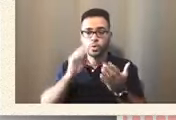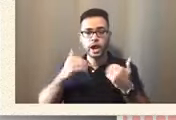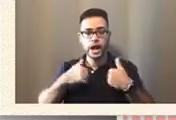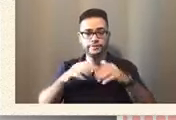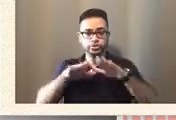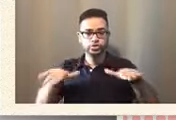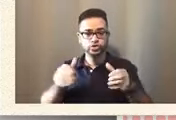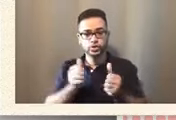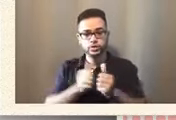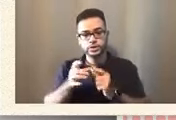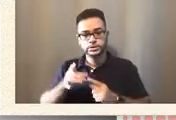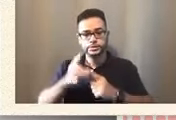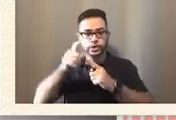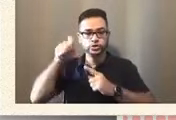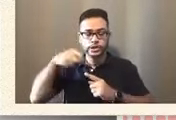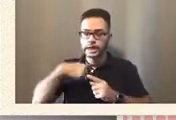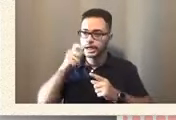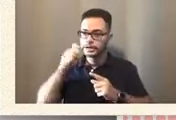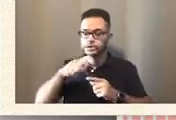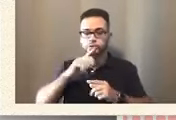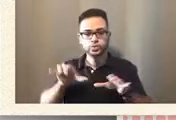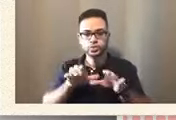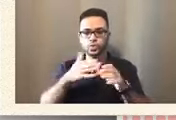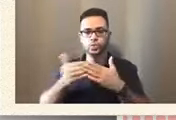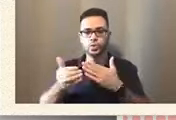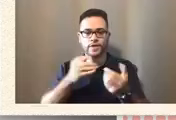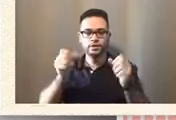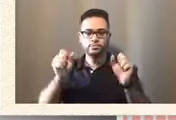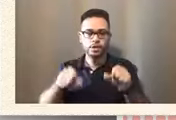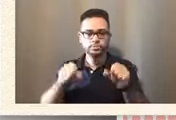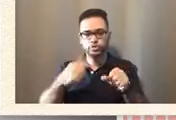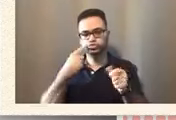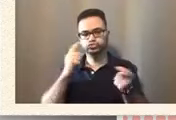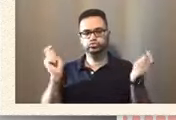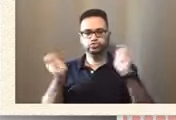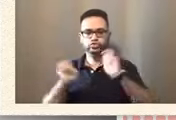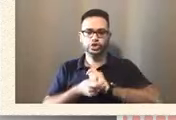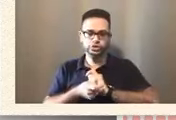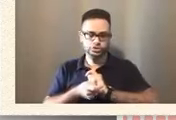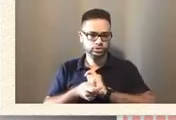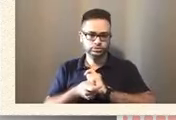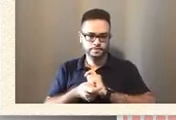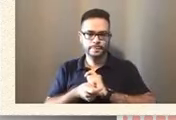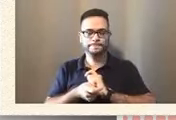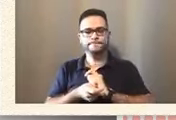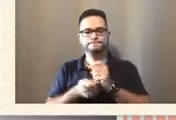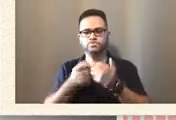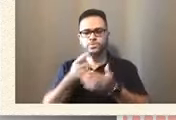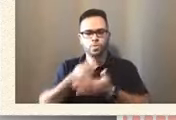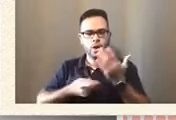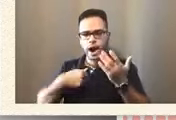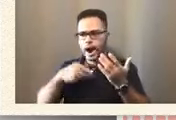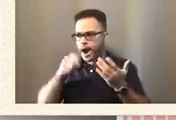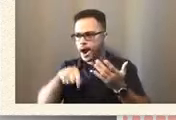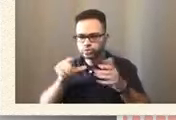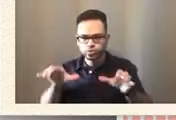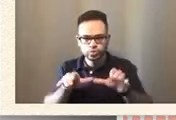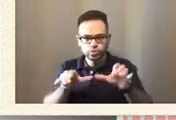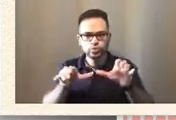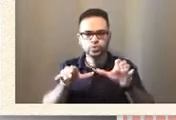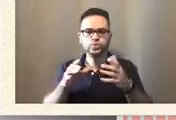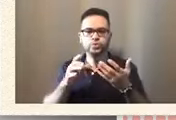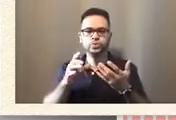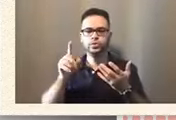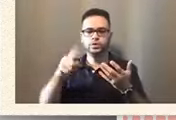do whatever it took to change that. What actions do I have to take? And those actions were